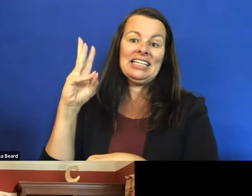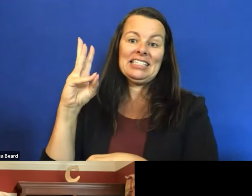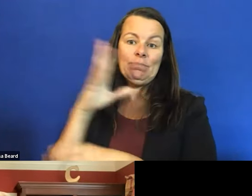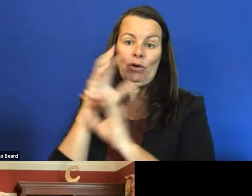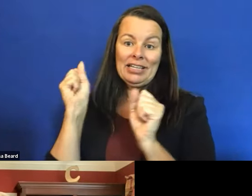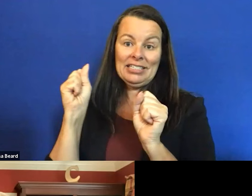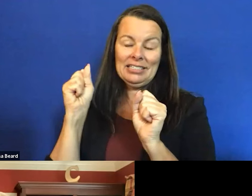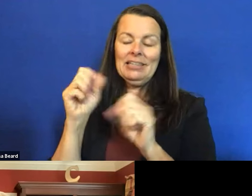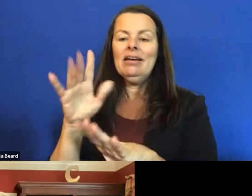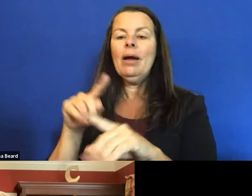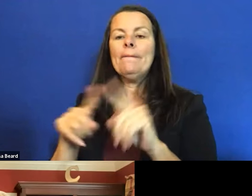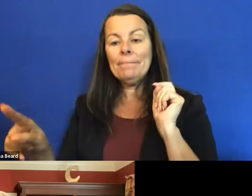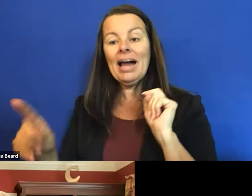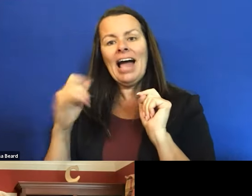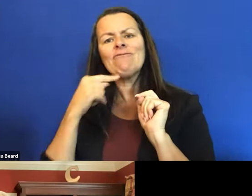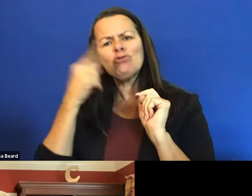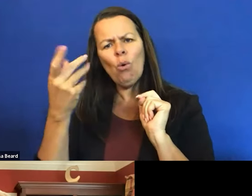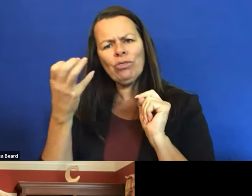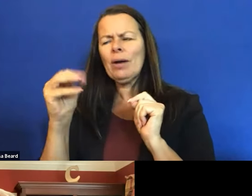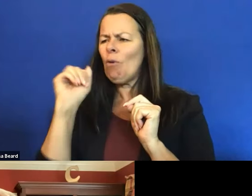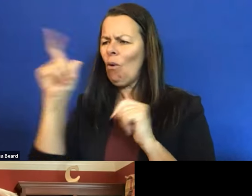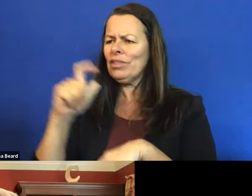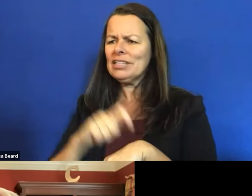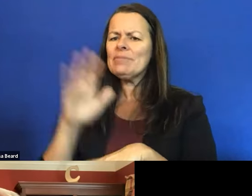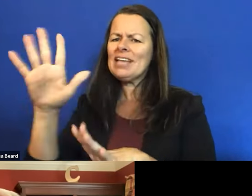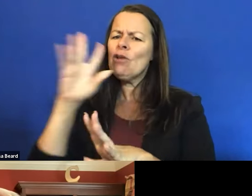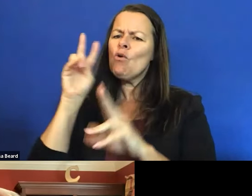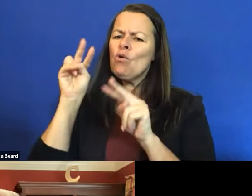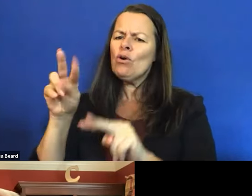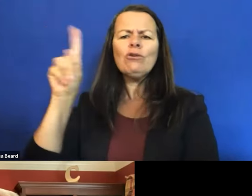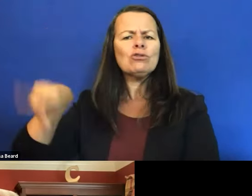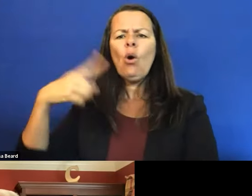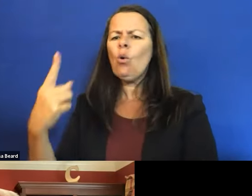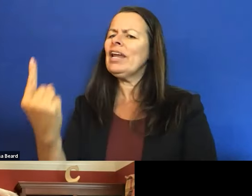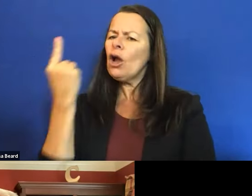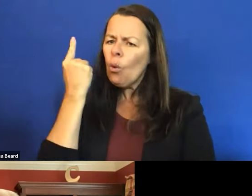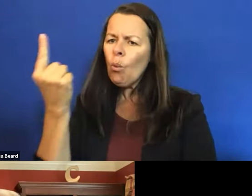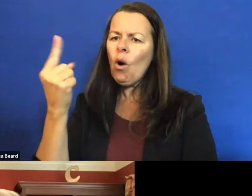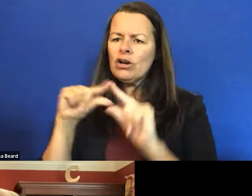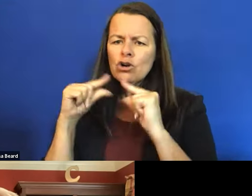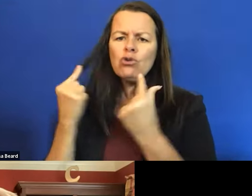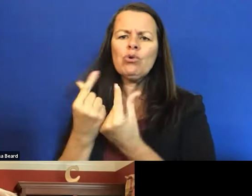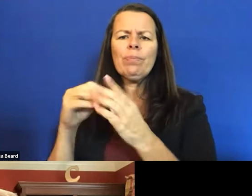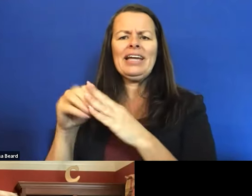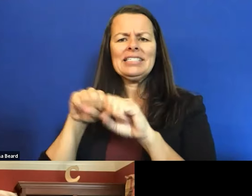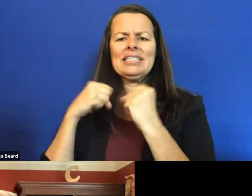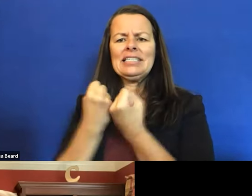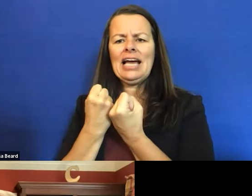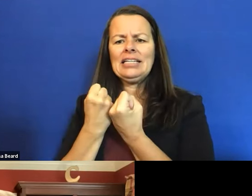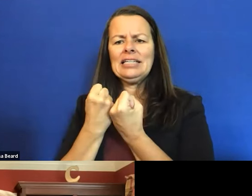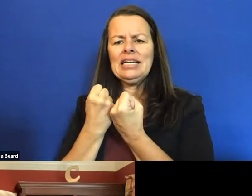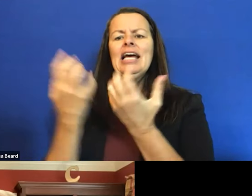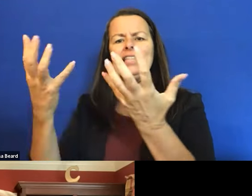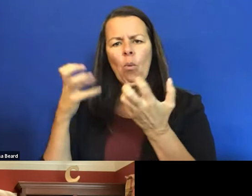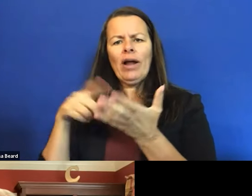five of the last six presidents, I've told them all the time that, look, there's only one group in society that I know of that wants to